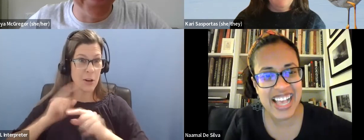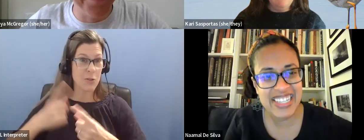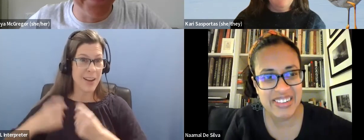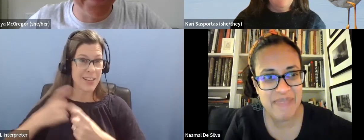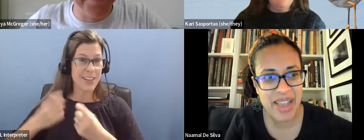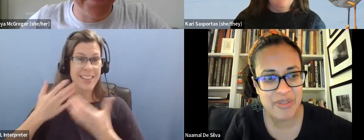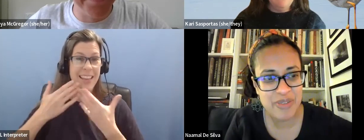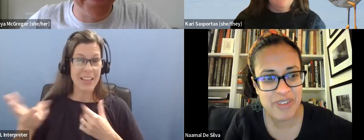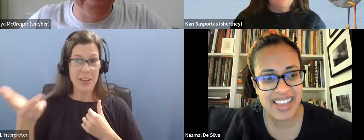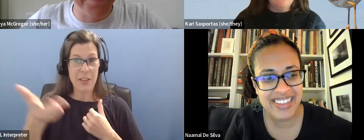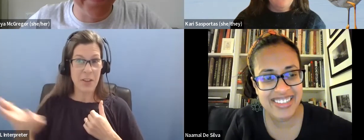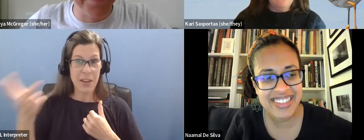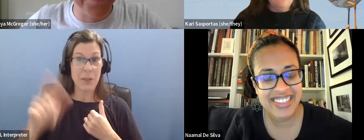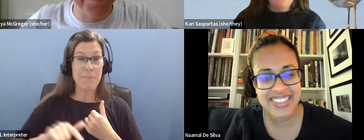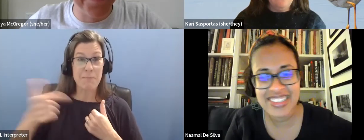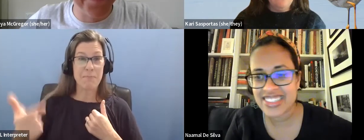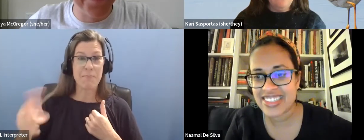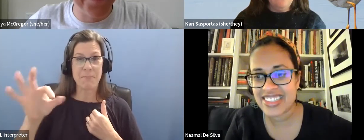And I'll turn it back over to Freya.